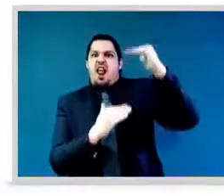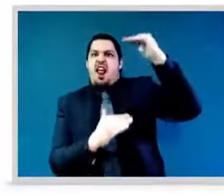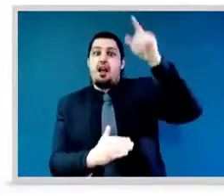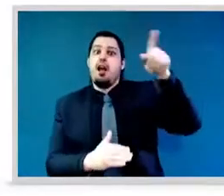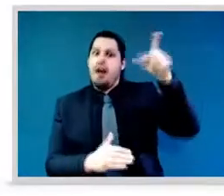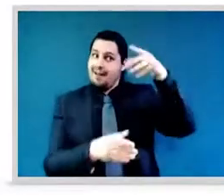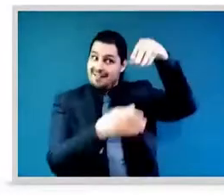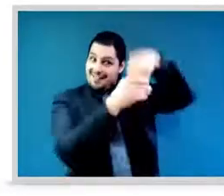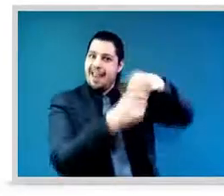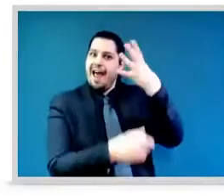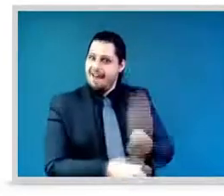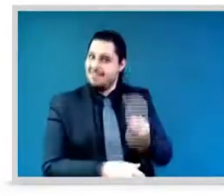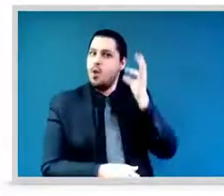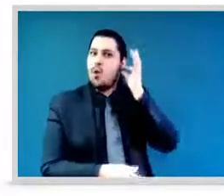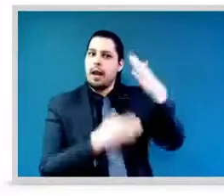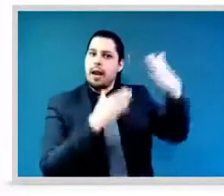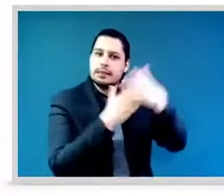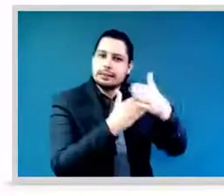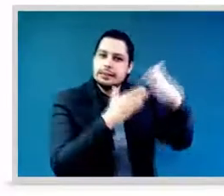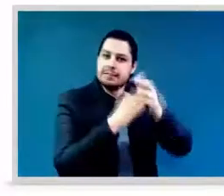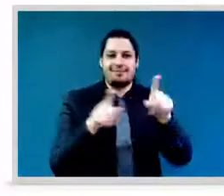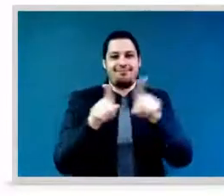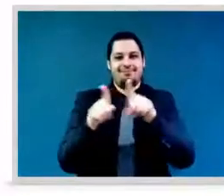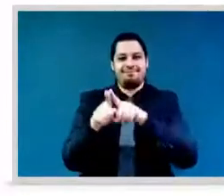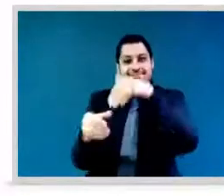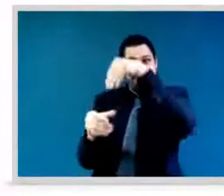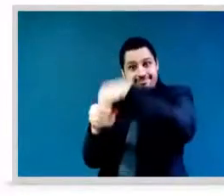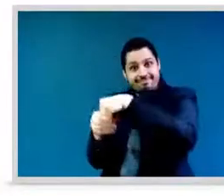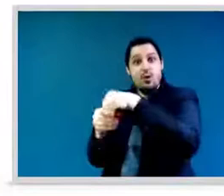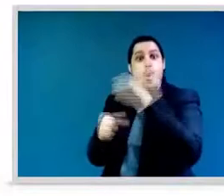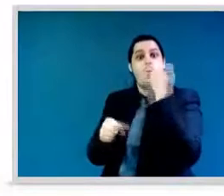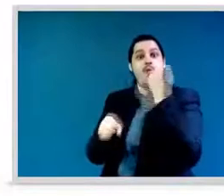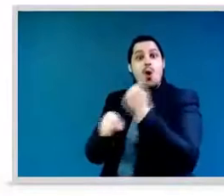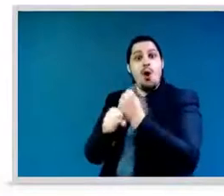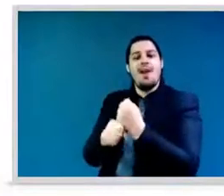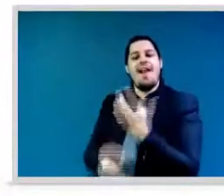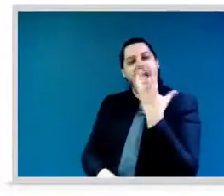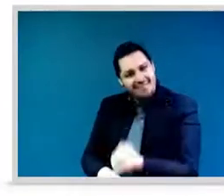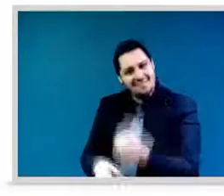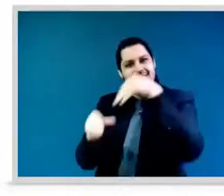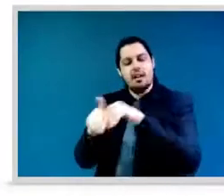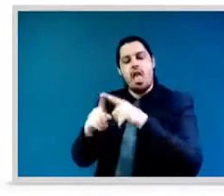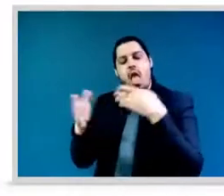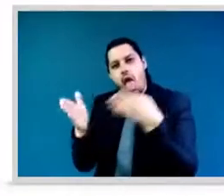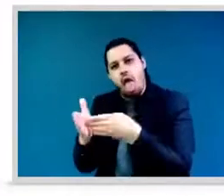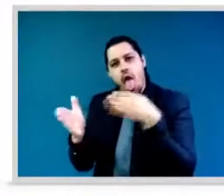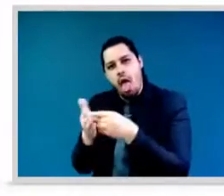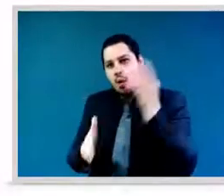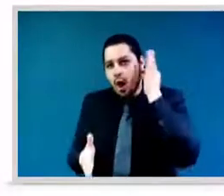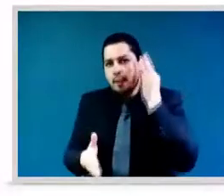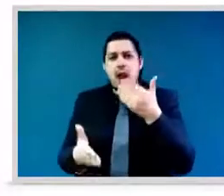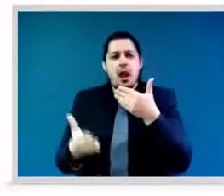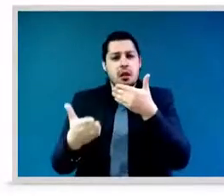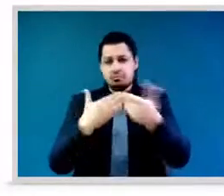in leadership but many barriers to women's leadership continue to persist now we already know many of the